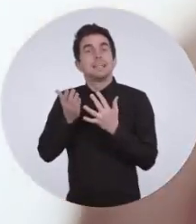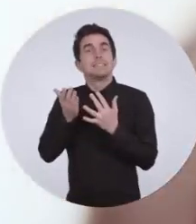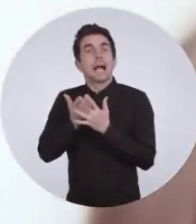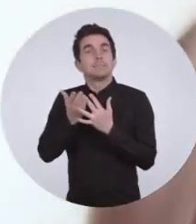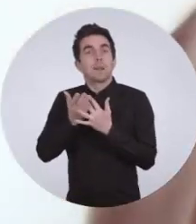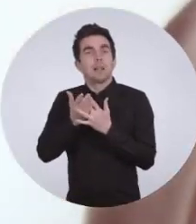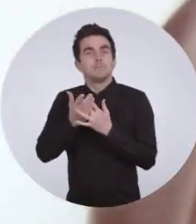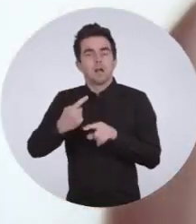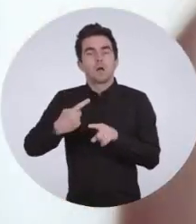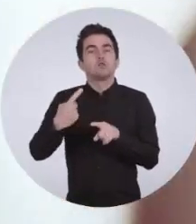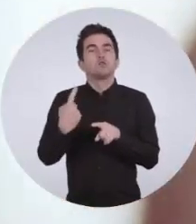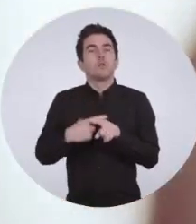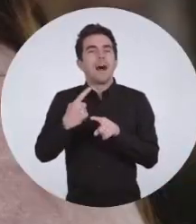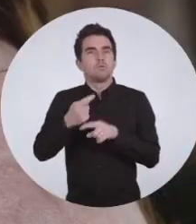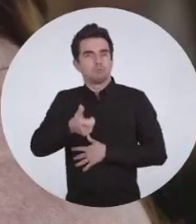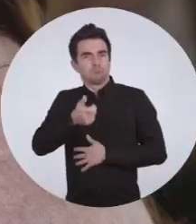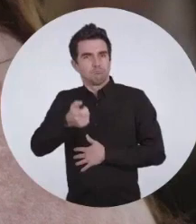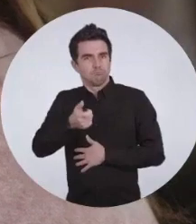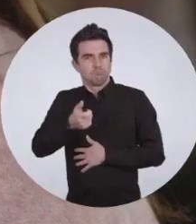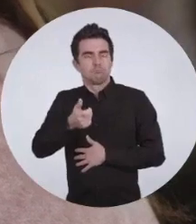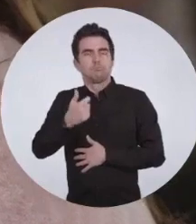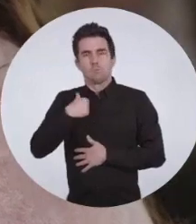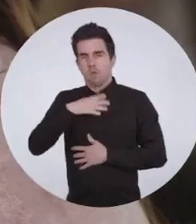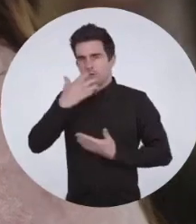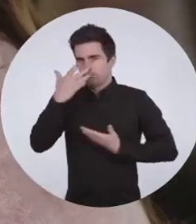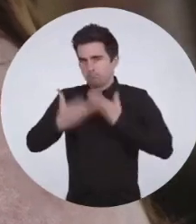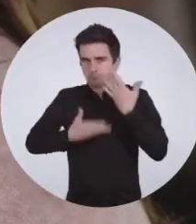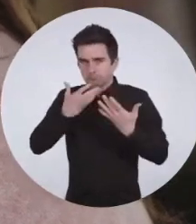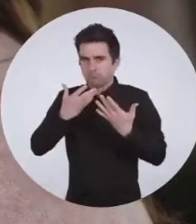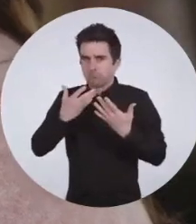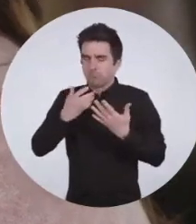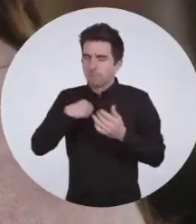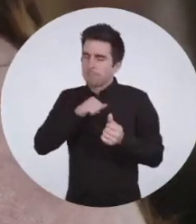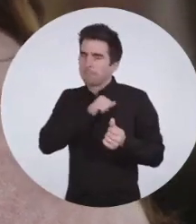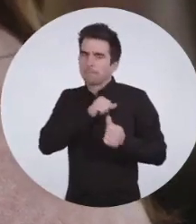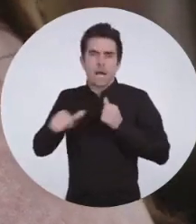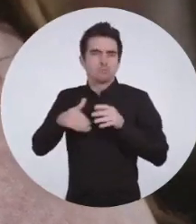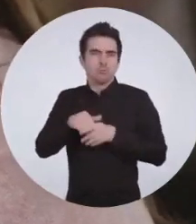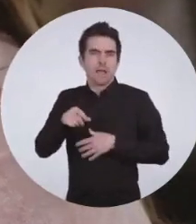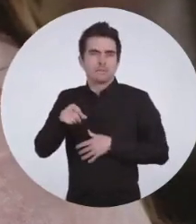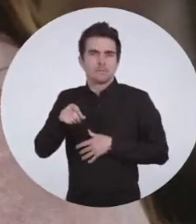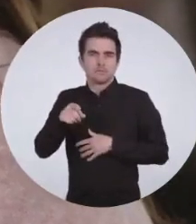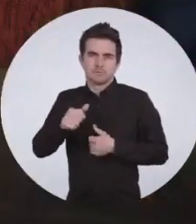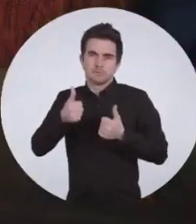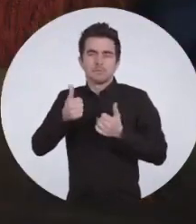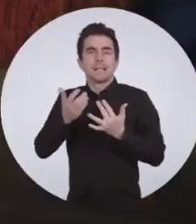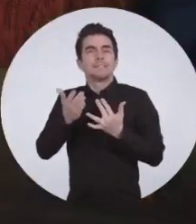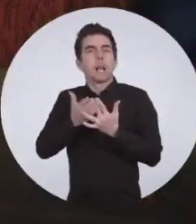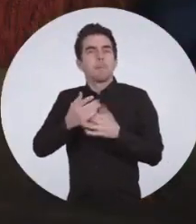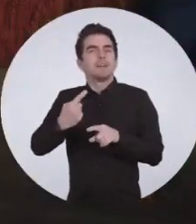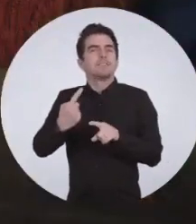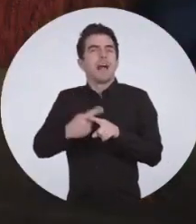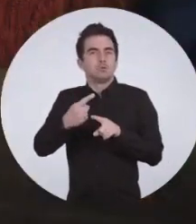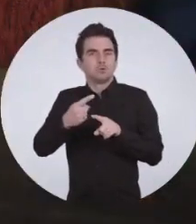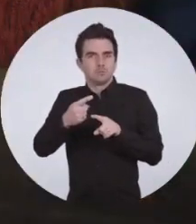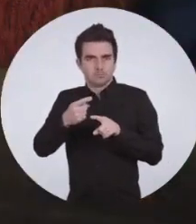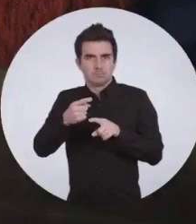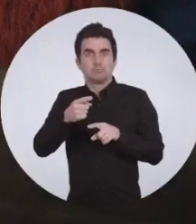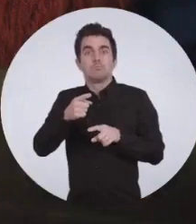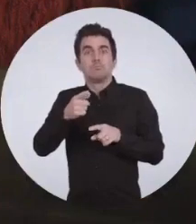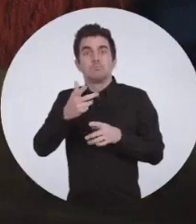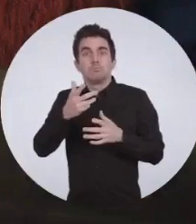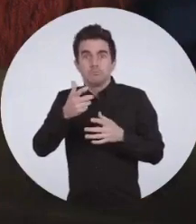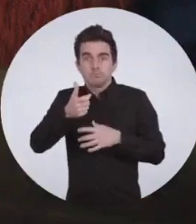Accessibility Shortcuts. Let me introduce you to our new best friend, Accessibility Shortcuts. It's basically all you need to